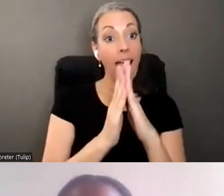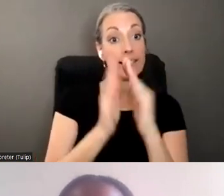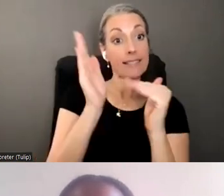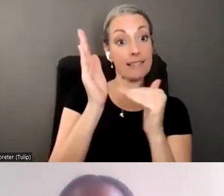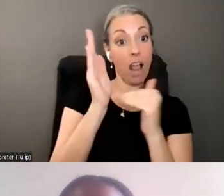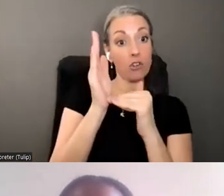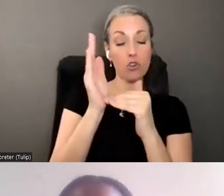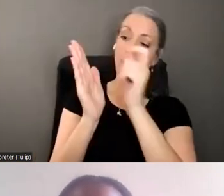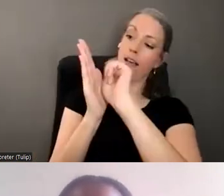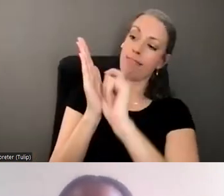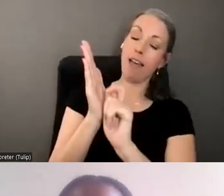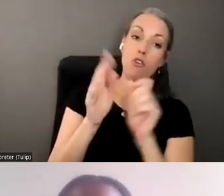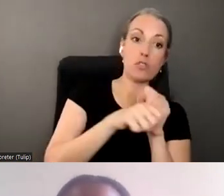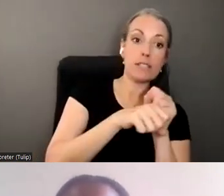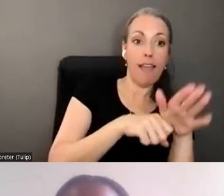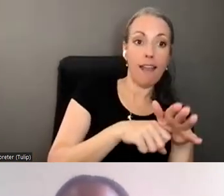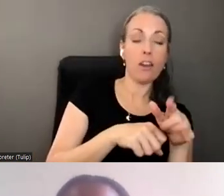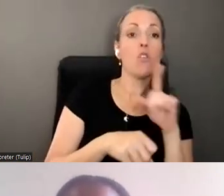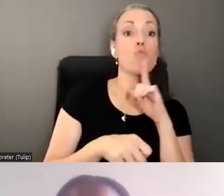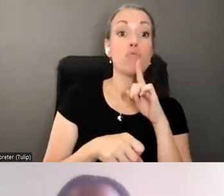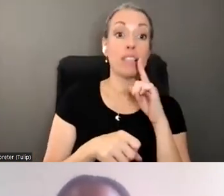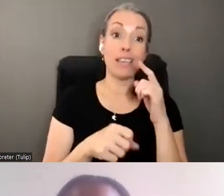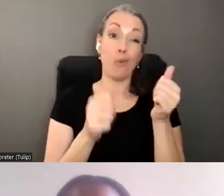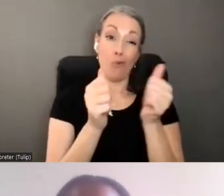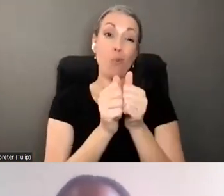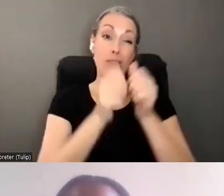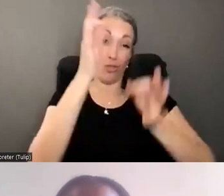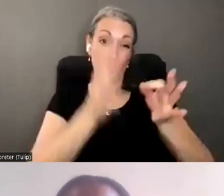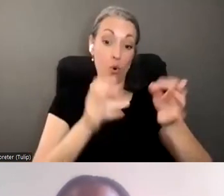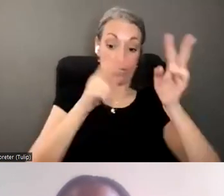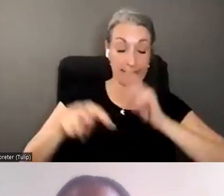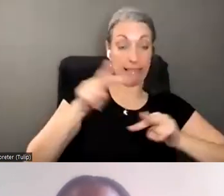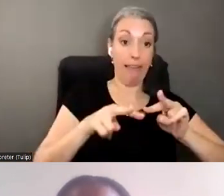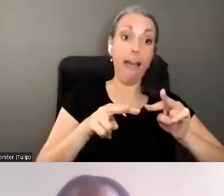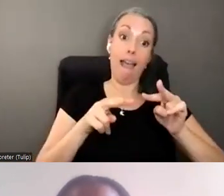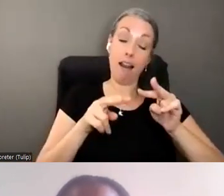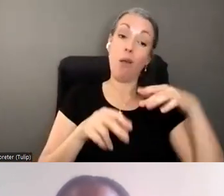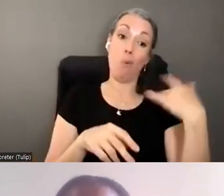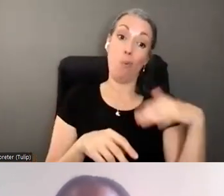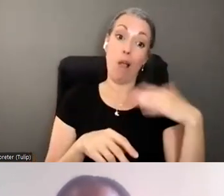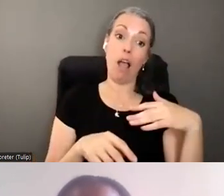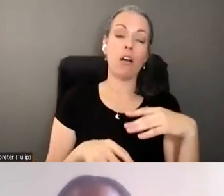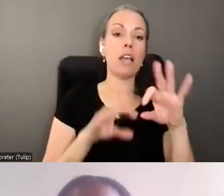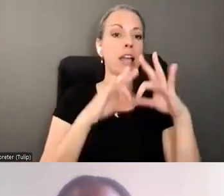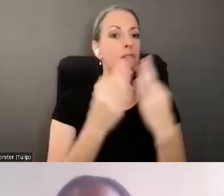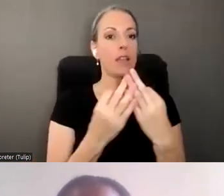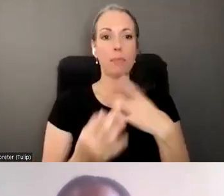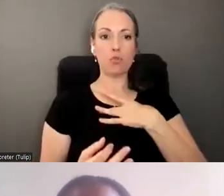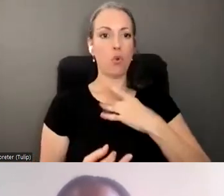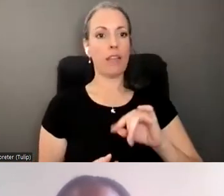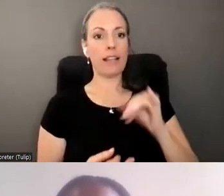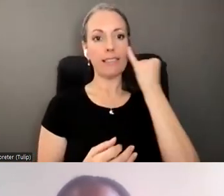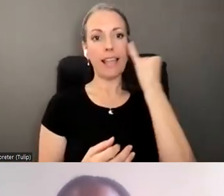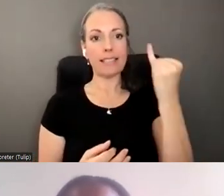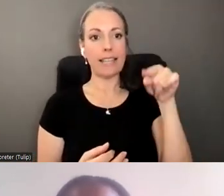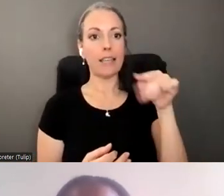a letter, which would probably have a lot of weight with her court. And her family doesn't like the idea of him being at home, and it seems to me that